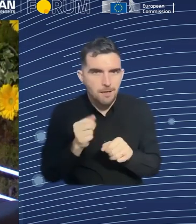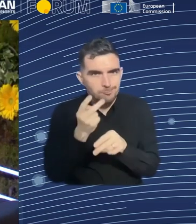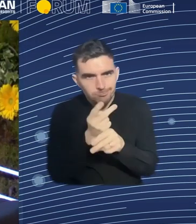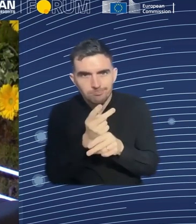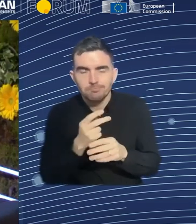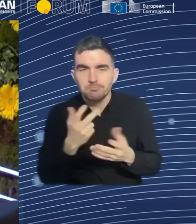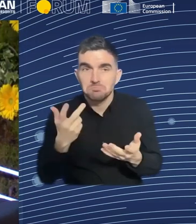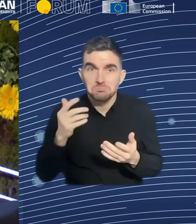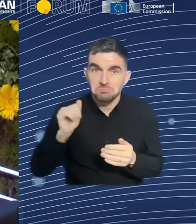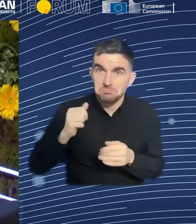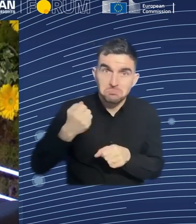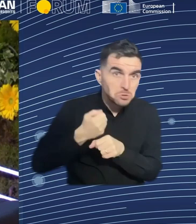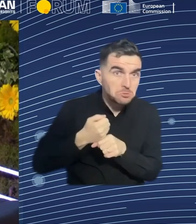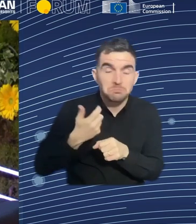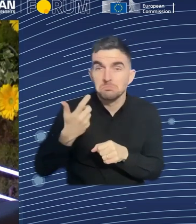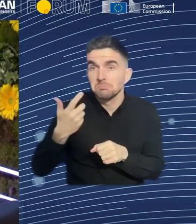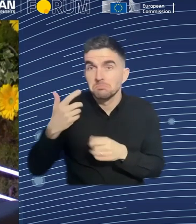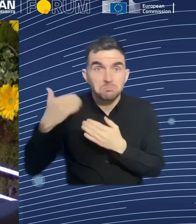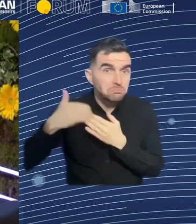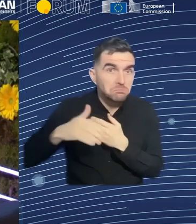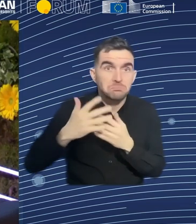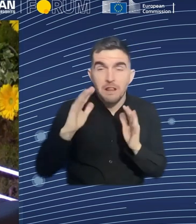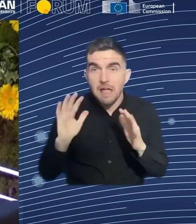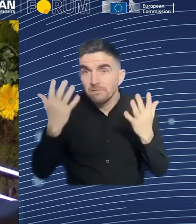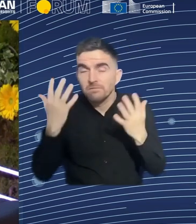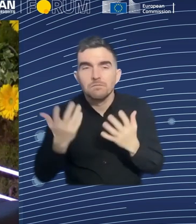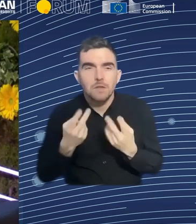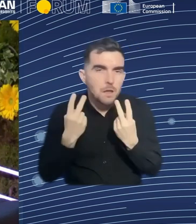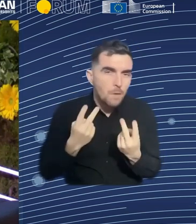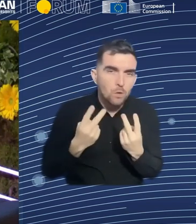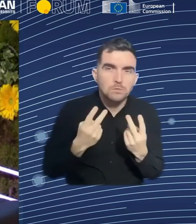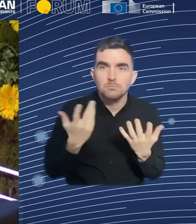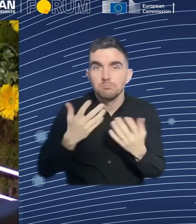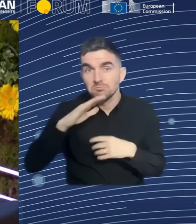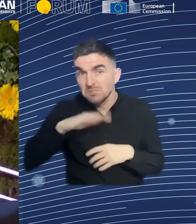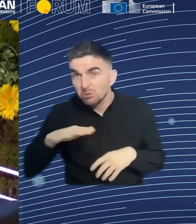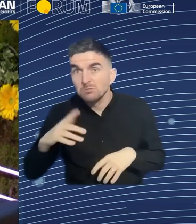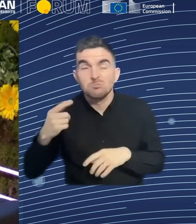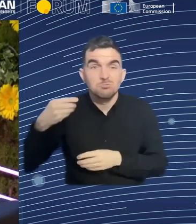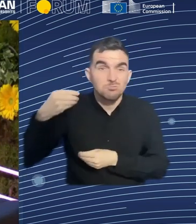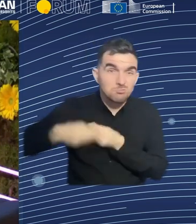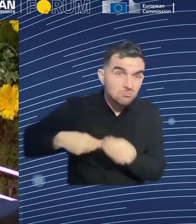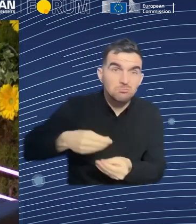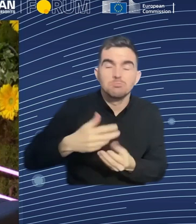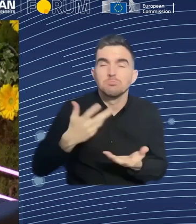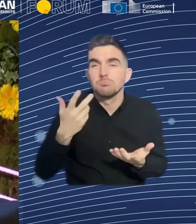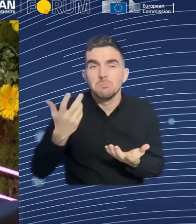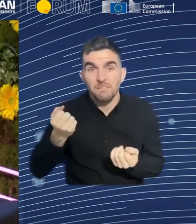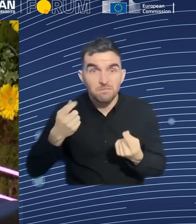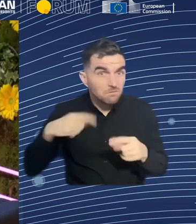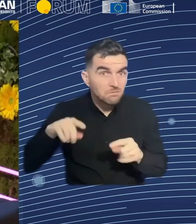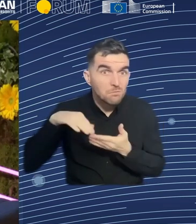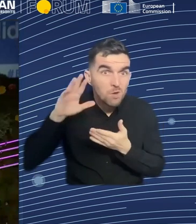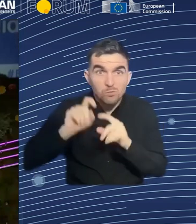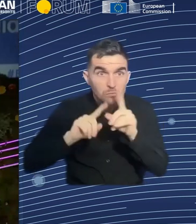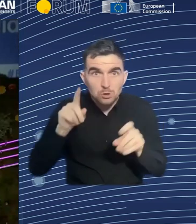the next generation. Do we have more questions? I do have a lot here on slide. I just want to make sure that I'm not missing any questions in